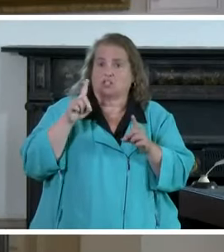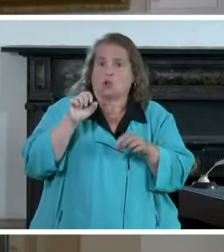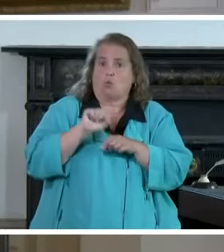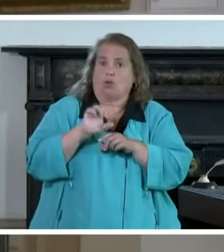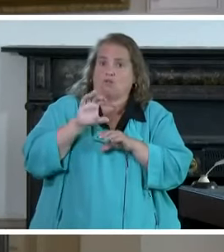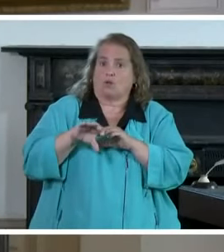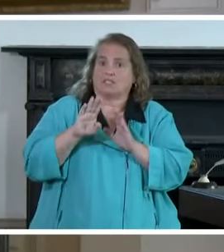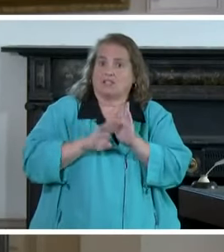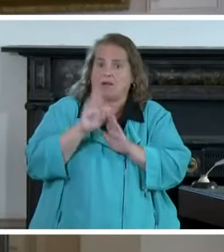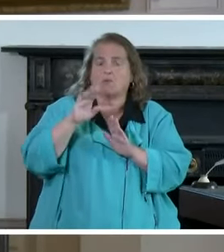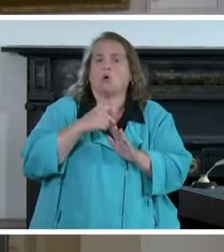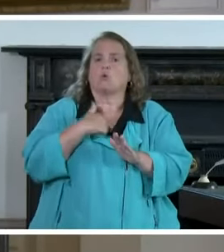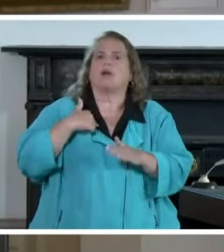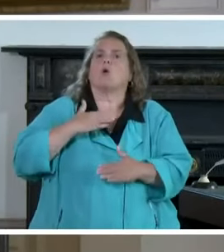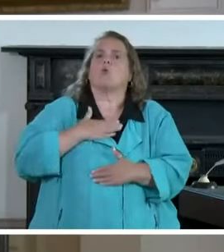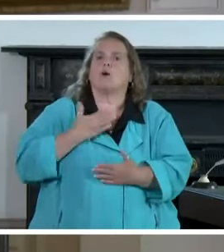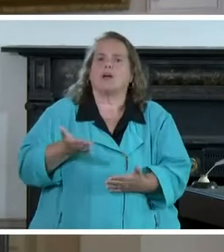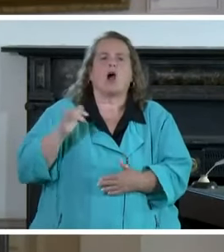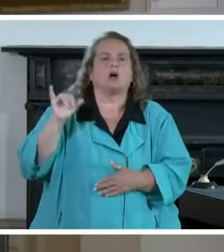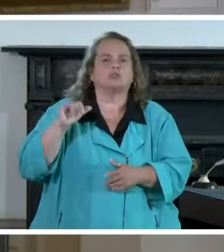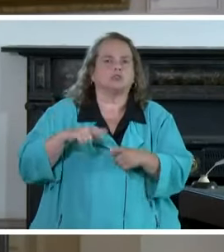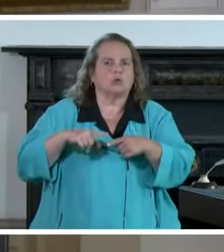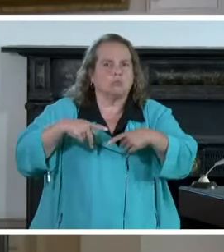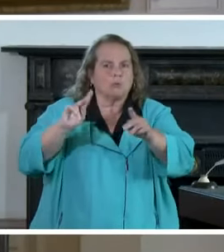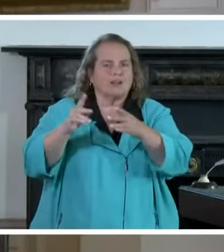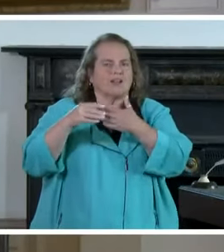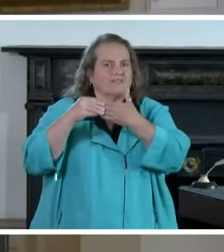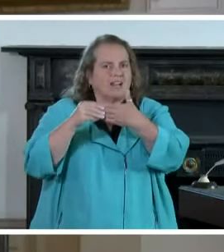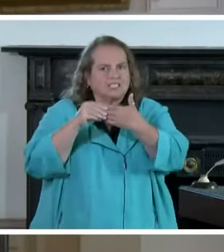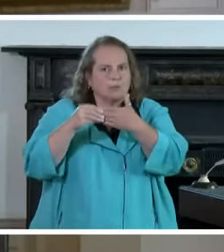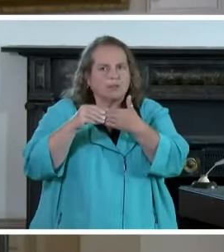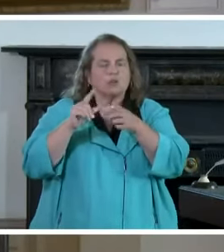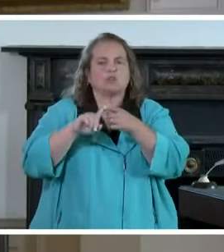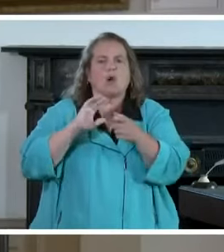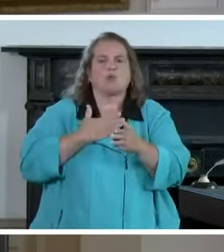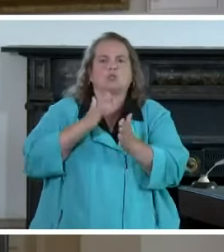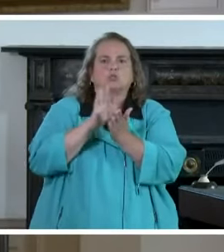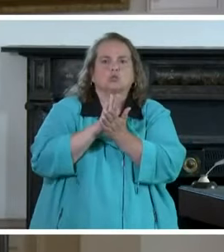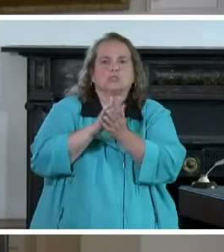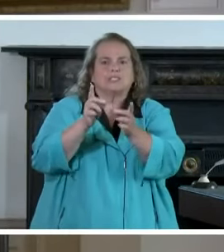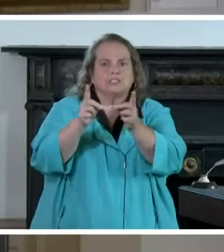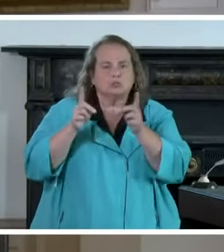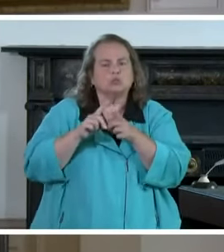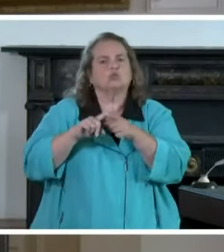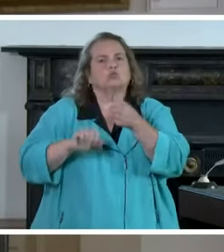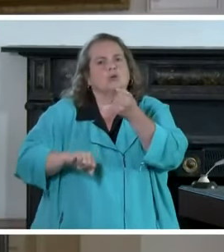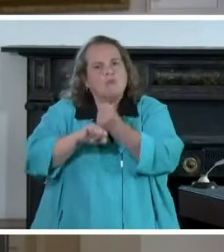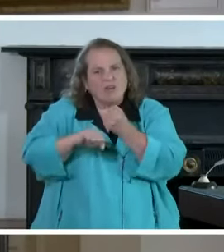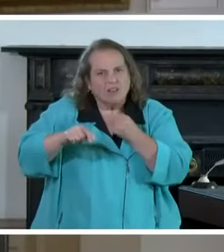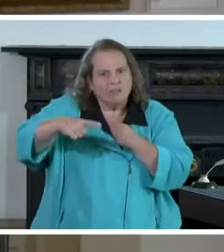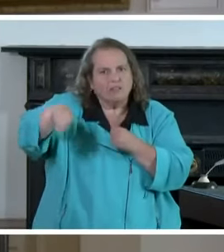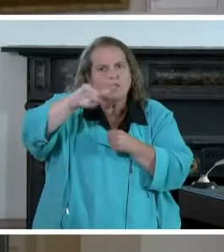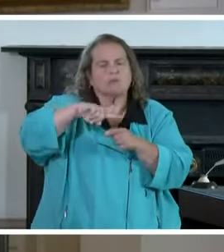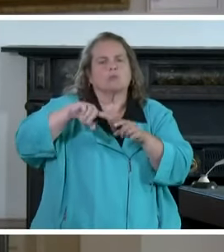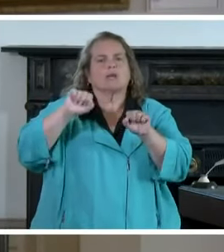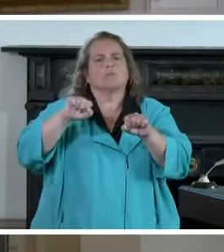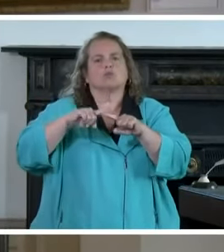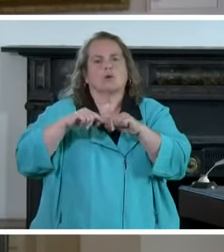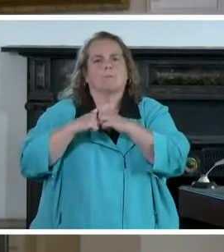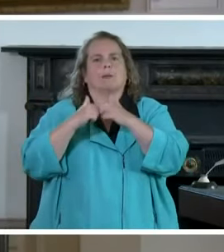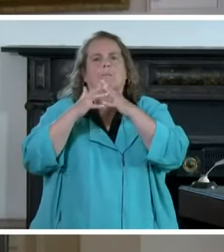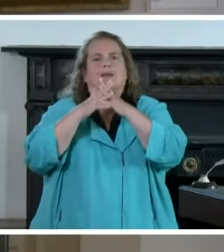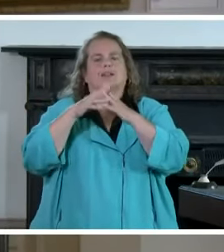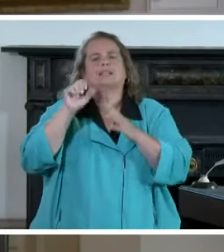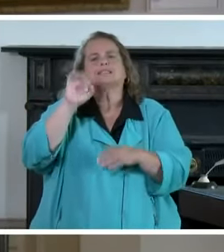that we are willing to also allow flexibilities to our school districts that will support them in, uh, being able to implement